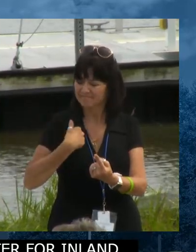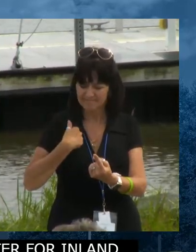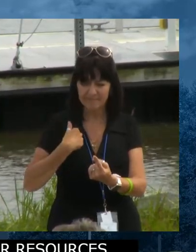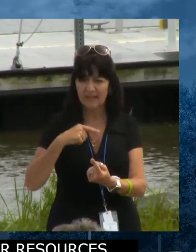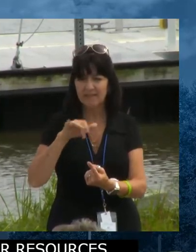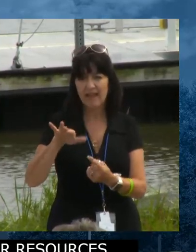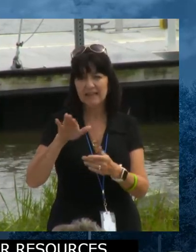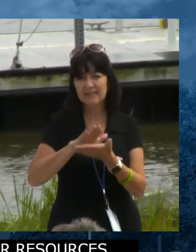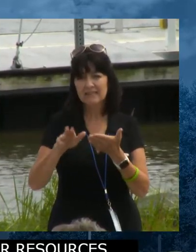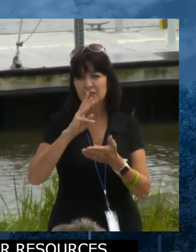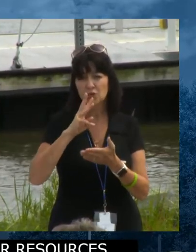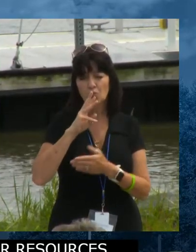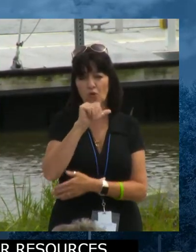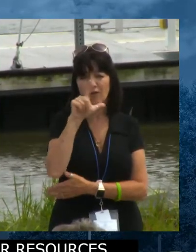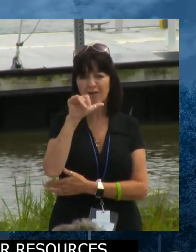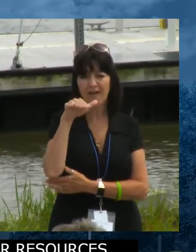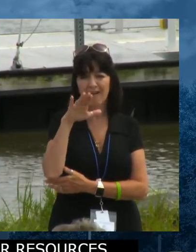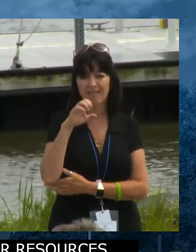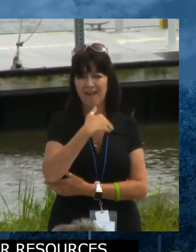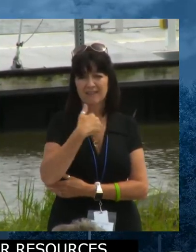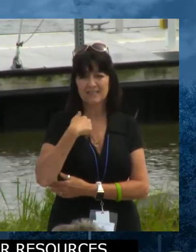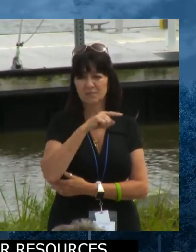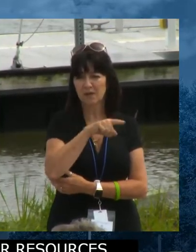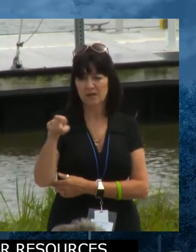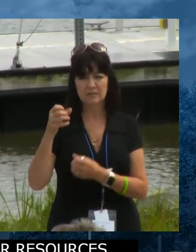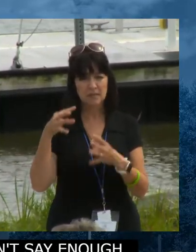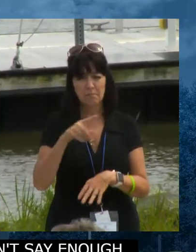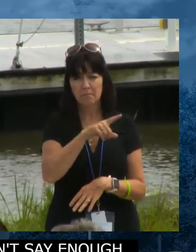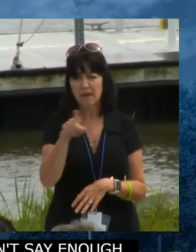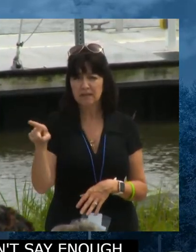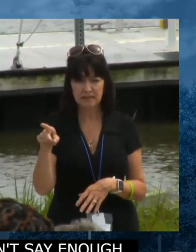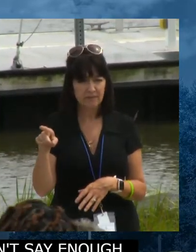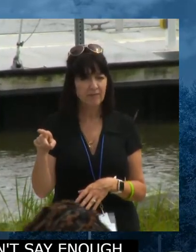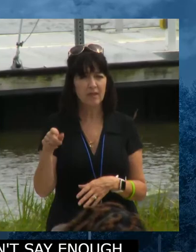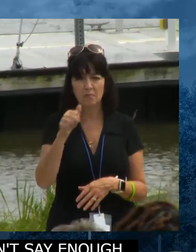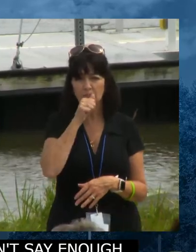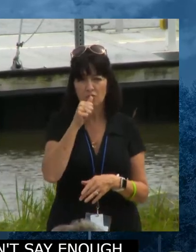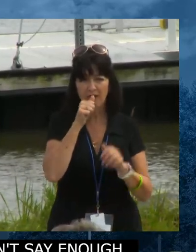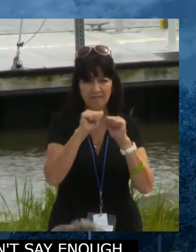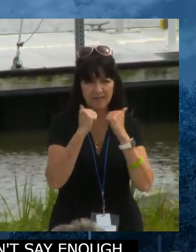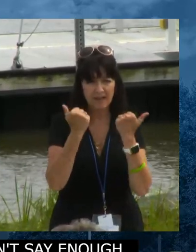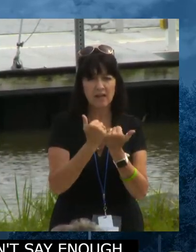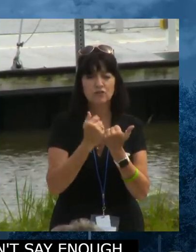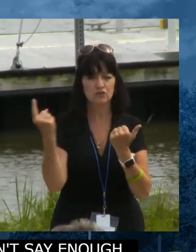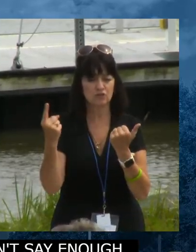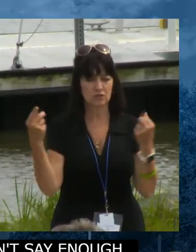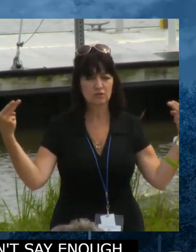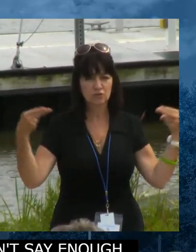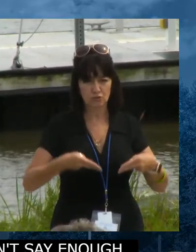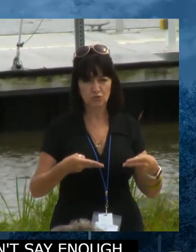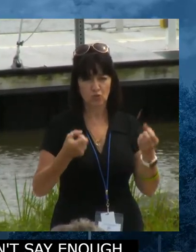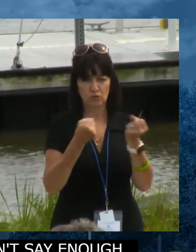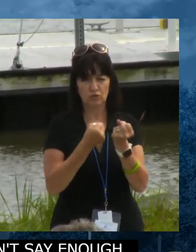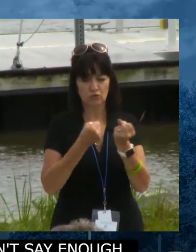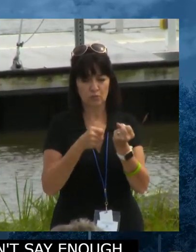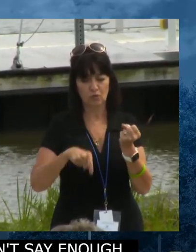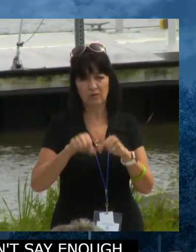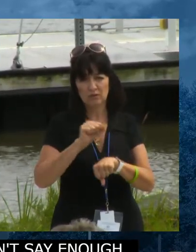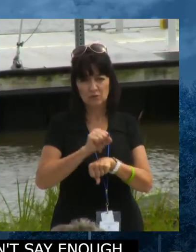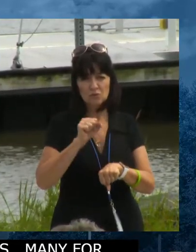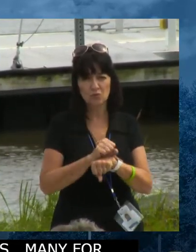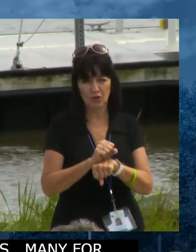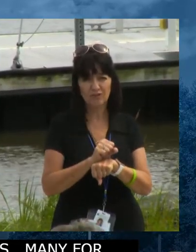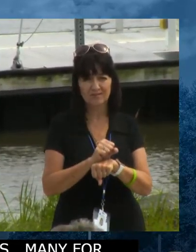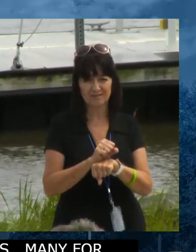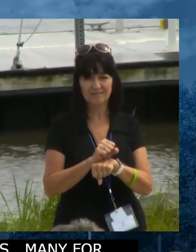members. Many are from non-profit, for-profit, uh, private agencies that came together to support this initiative, and over 3